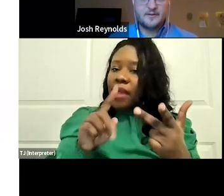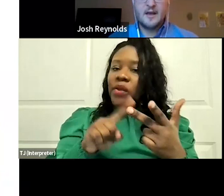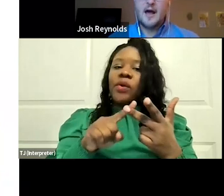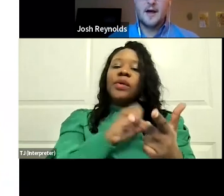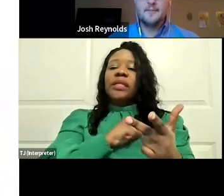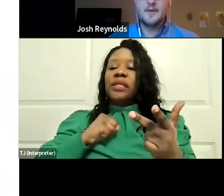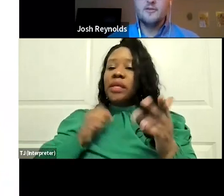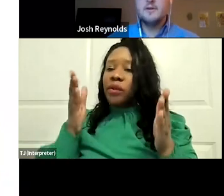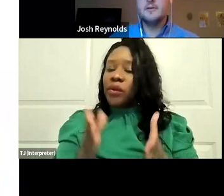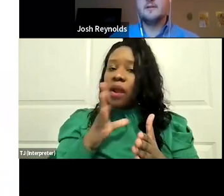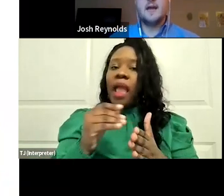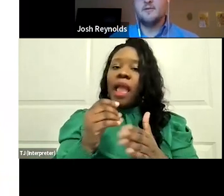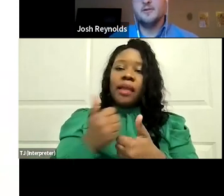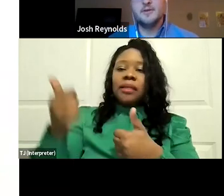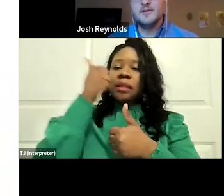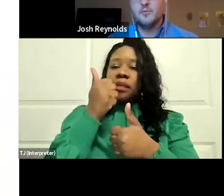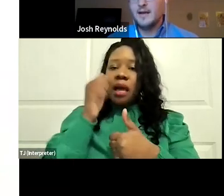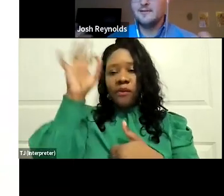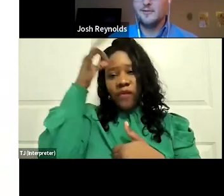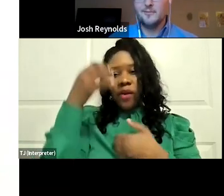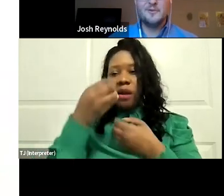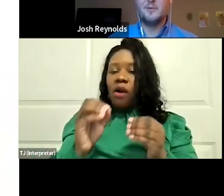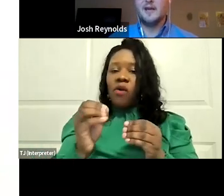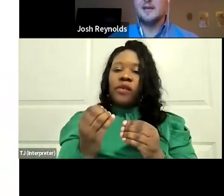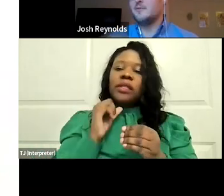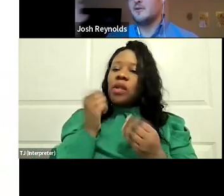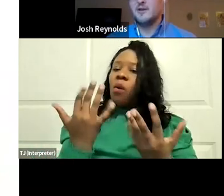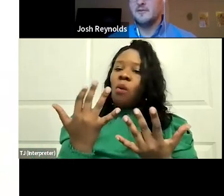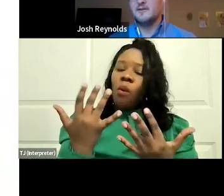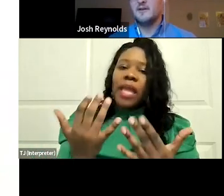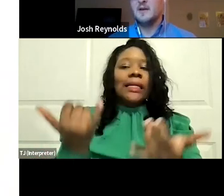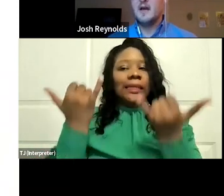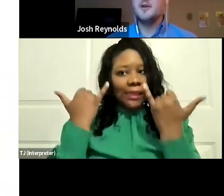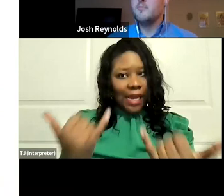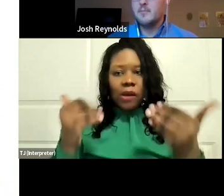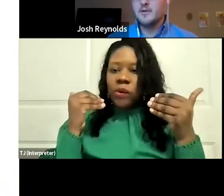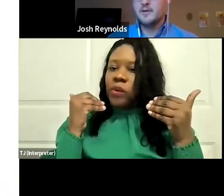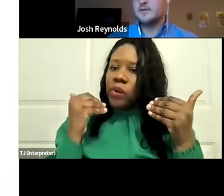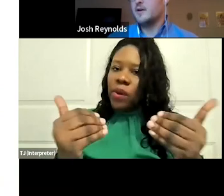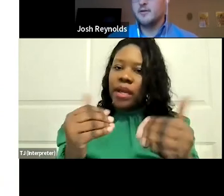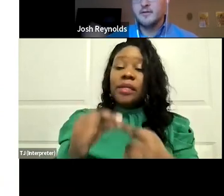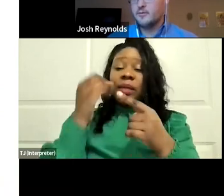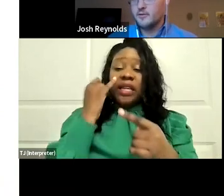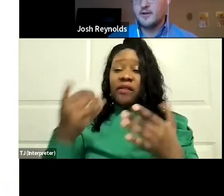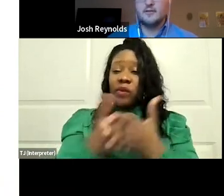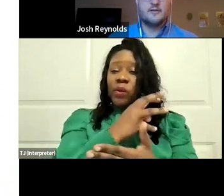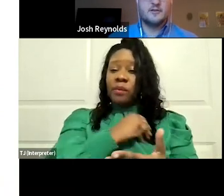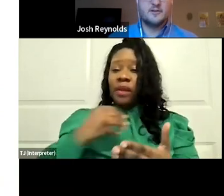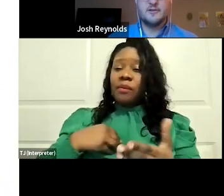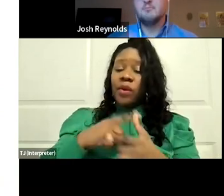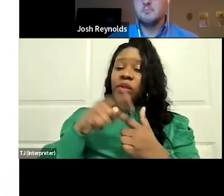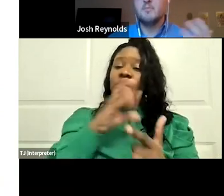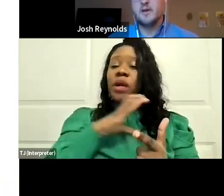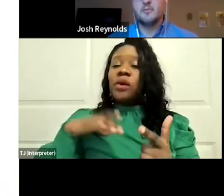office. And you should be doing this now. You don't need to wait until swearing in, especially if it's a new member to Congress or your state